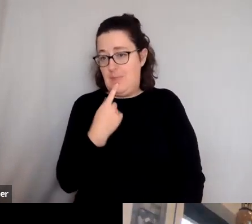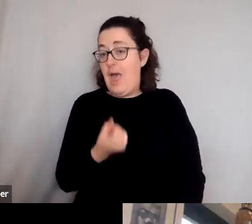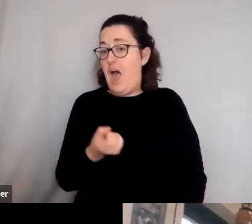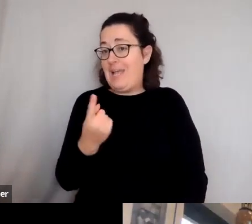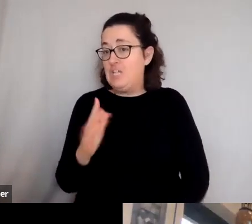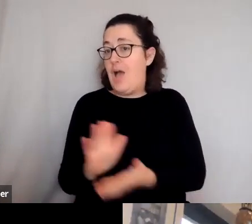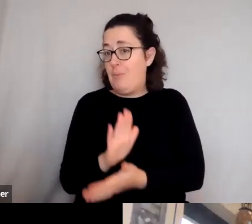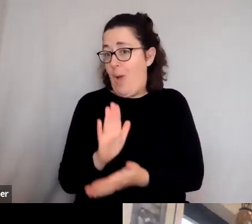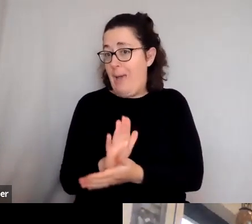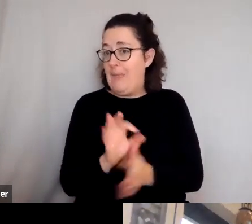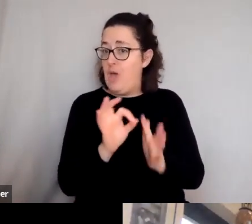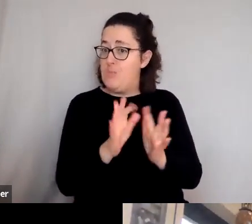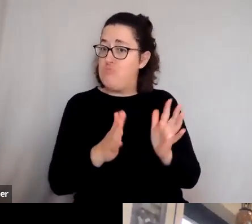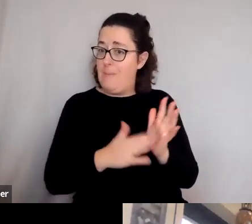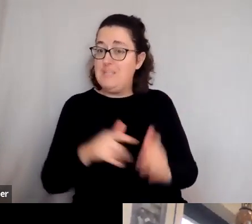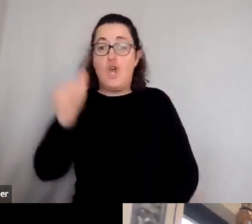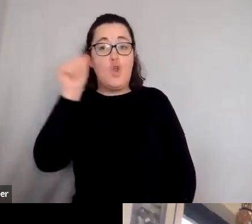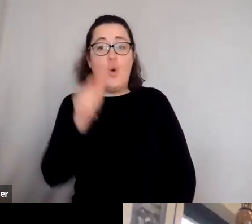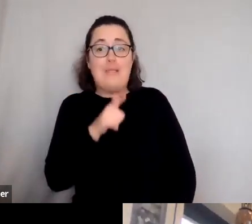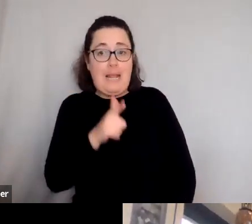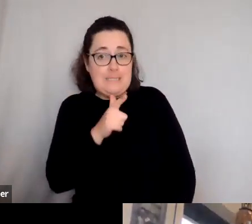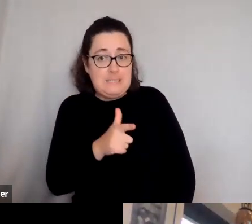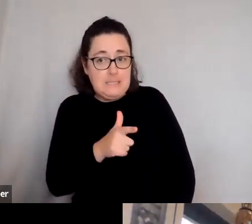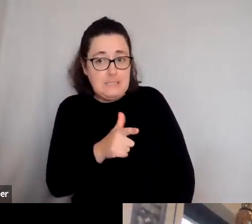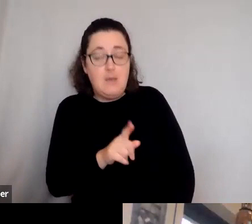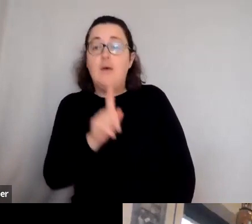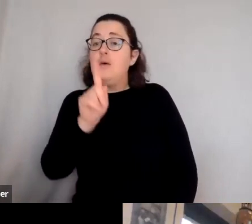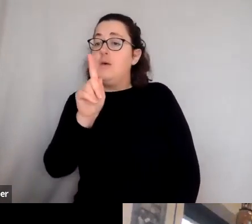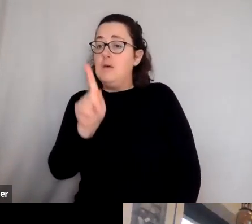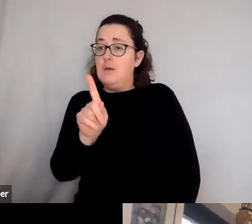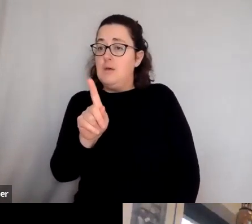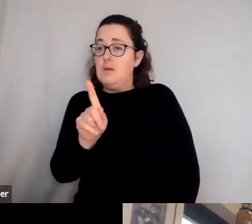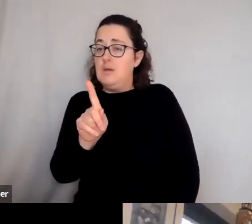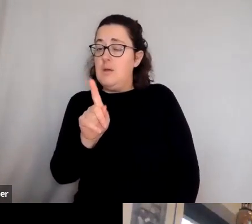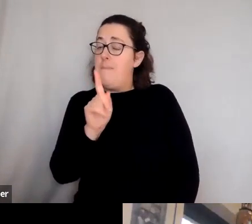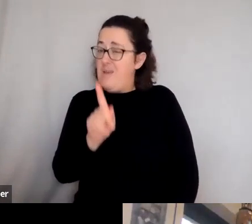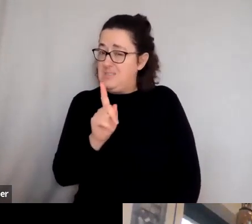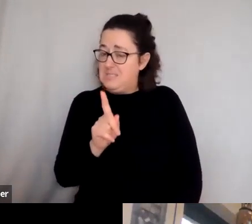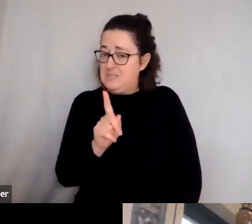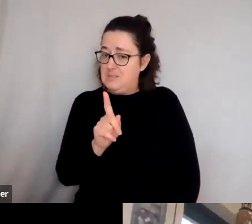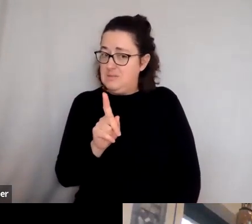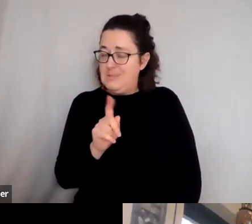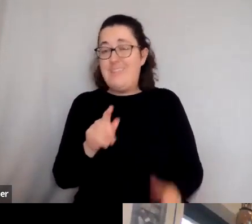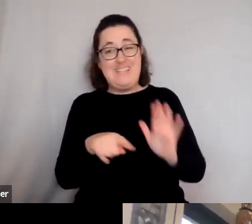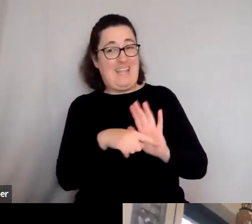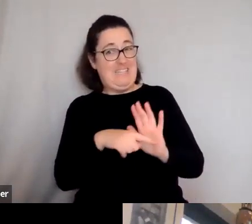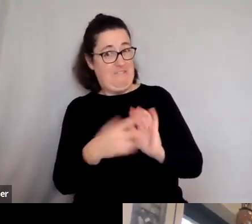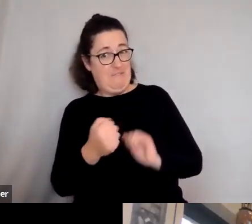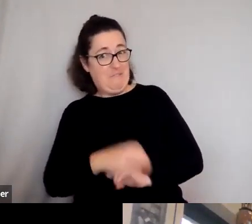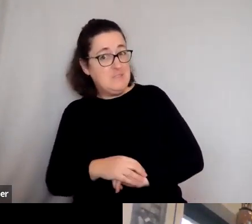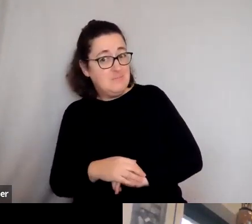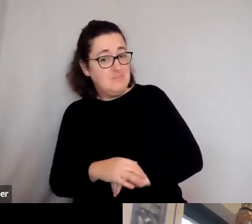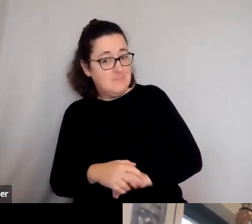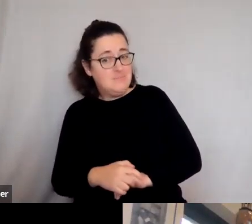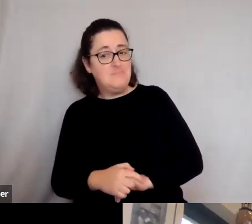happy that I've got a prime minister who knows Latin. But, you know, I think there's the downsides to that. And,